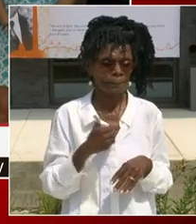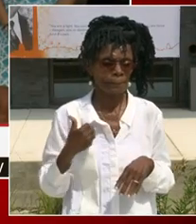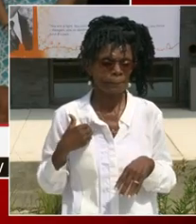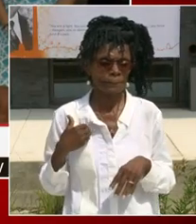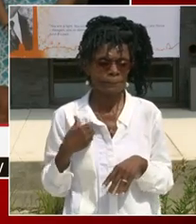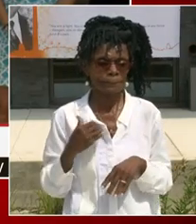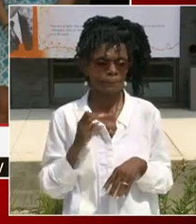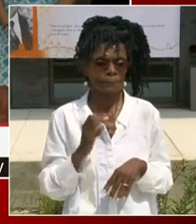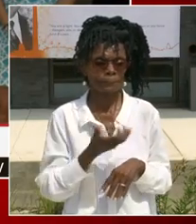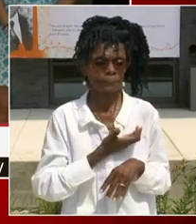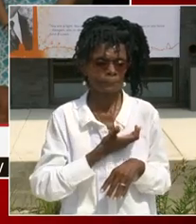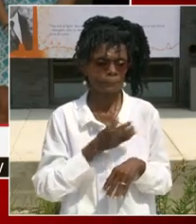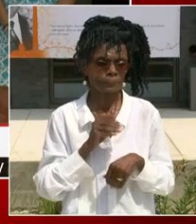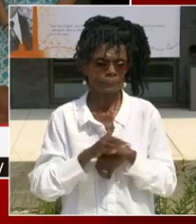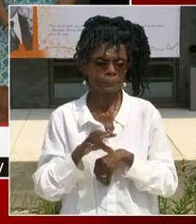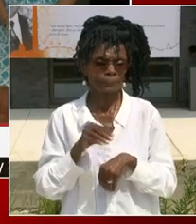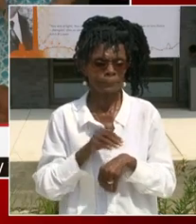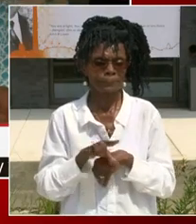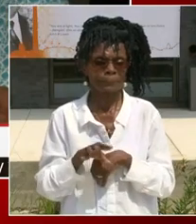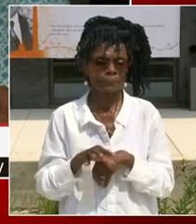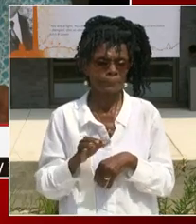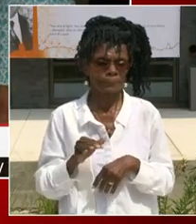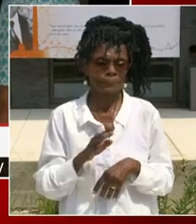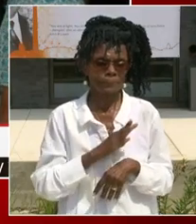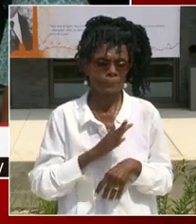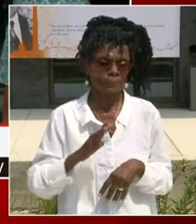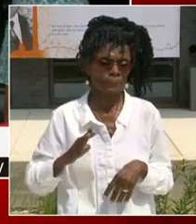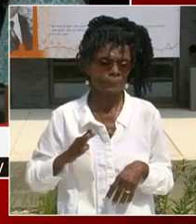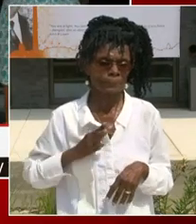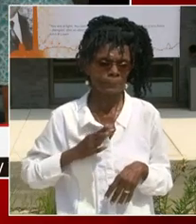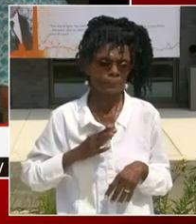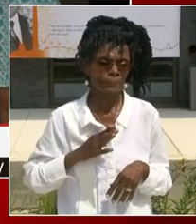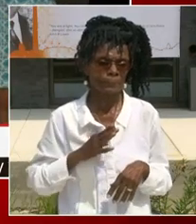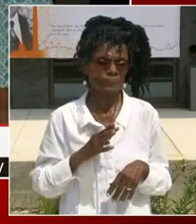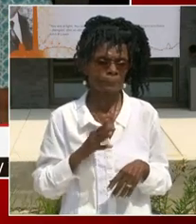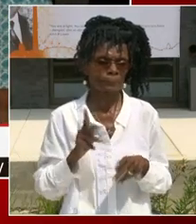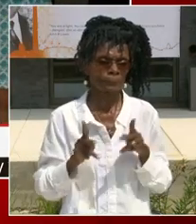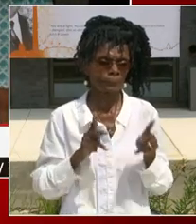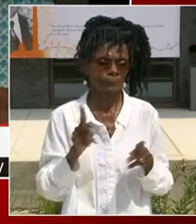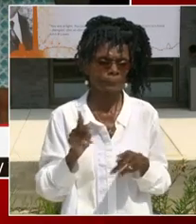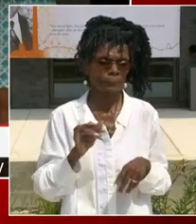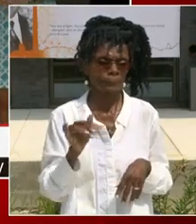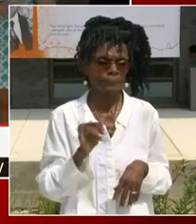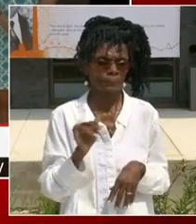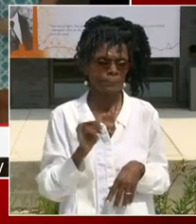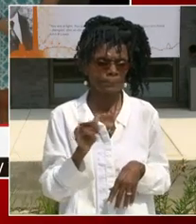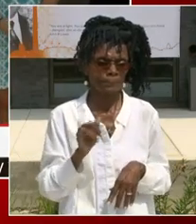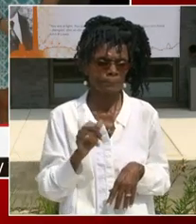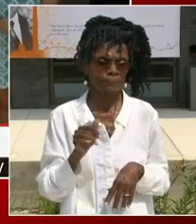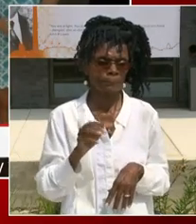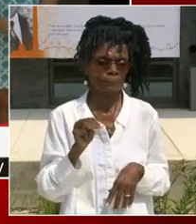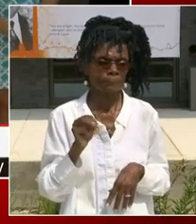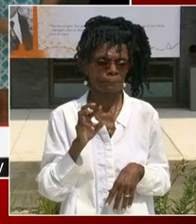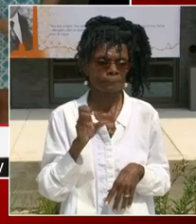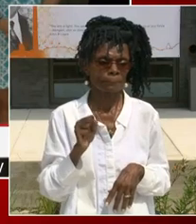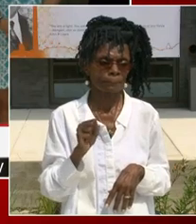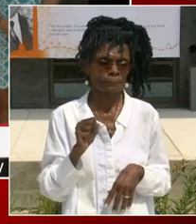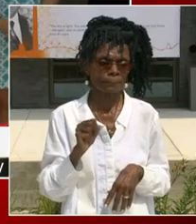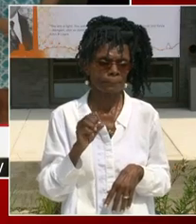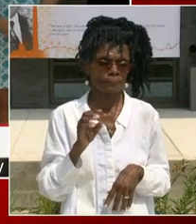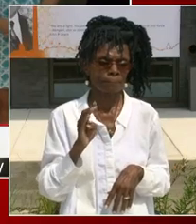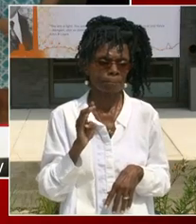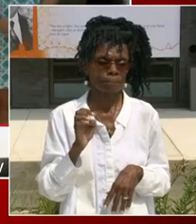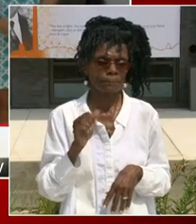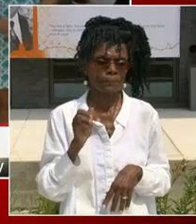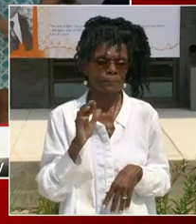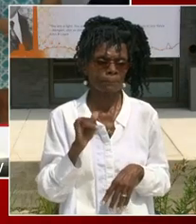commissioners who were involved, including Maria Berry and so many others. There were neighbors who came in and actually did the work, talked about what they